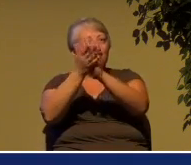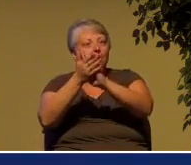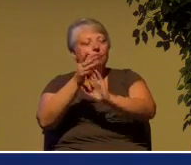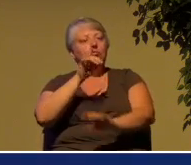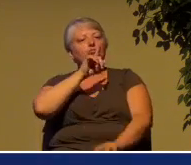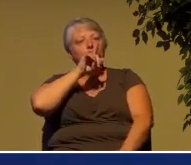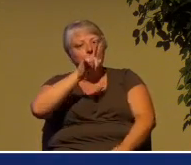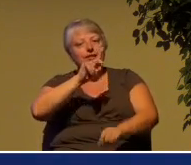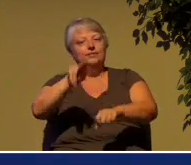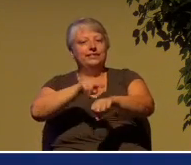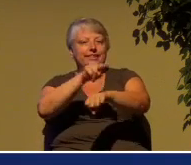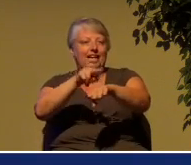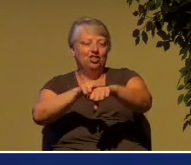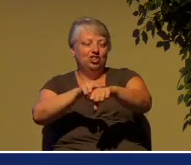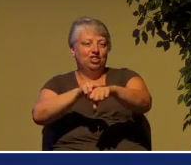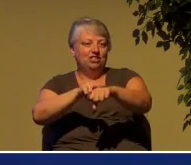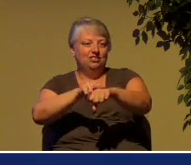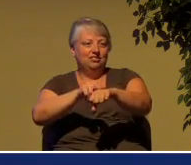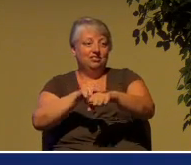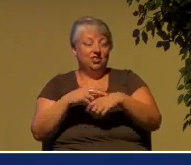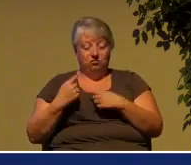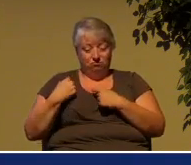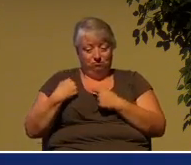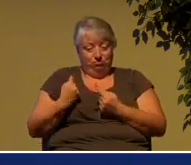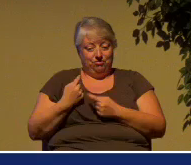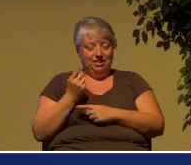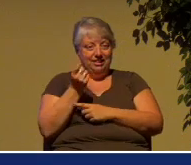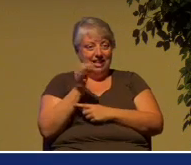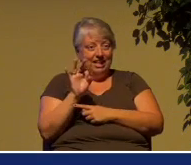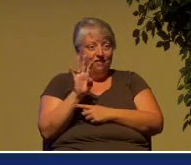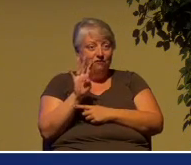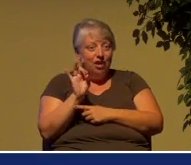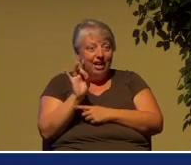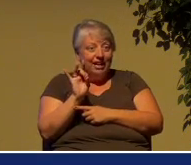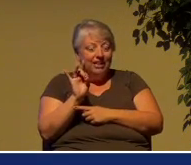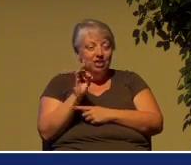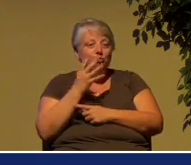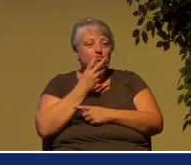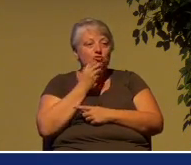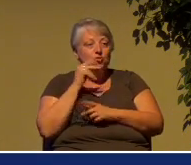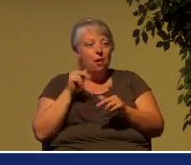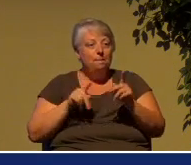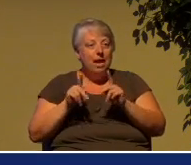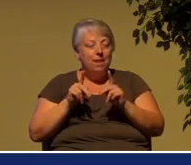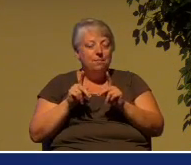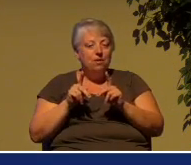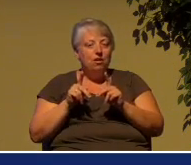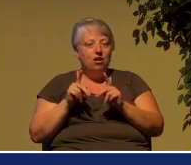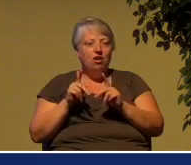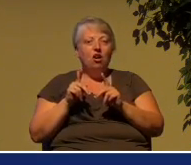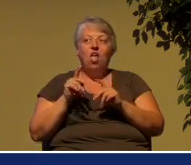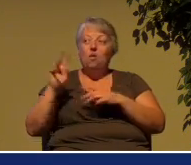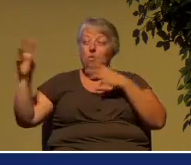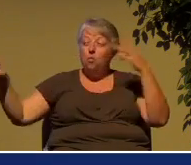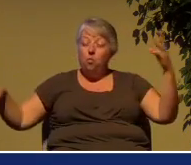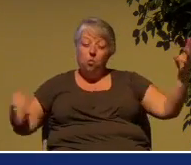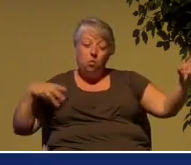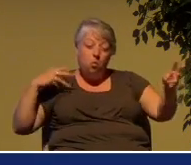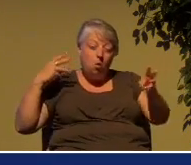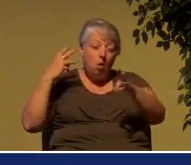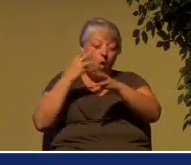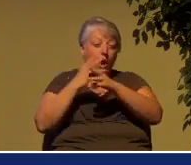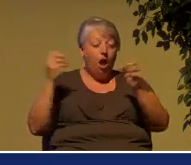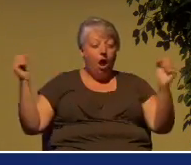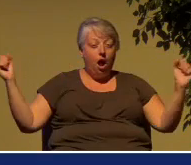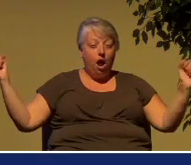that day to this, Jews from all over the world make what they call Aliyah.